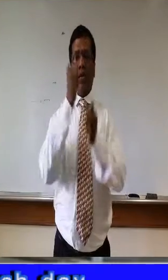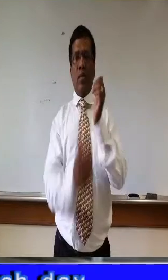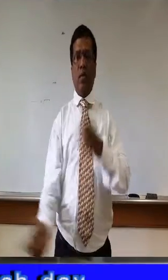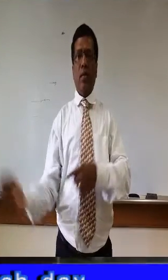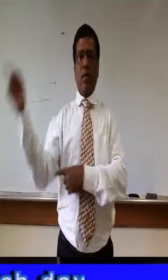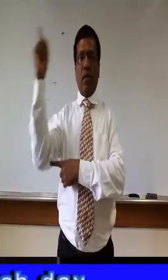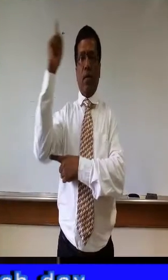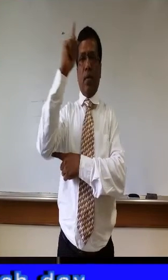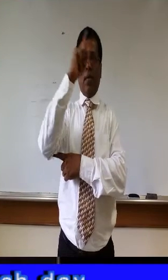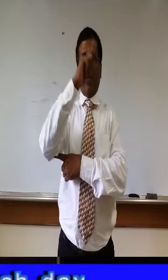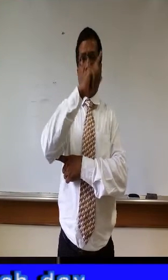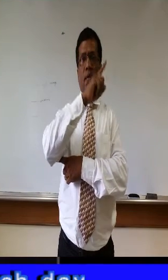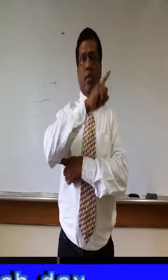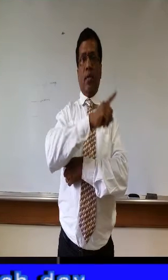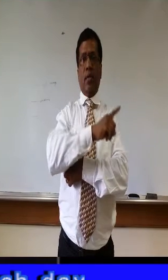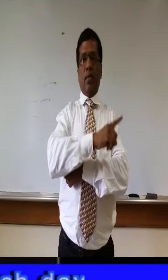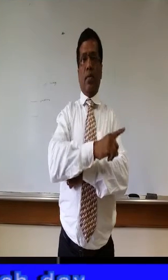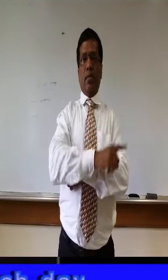day